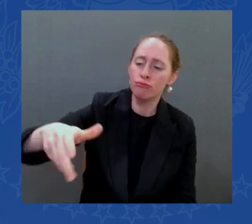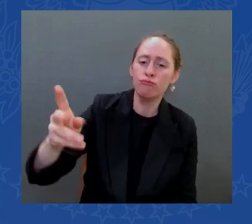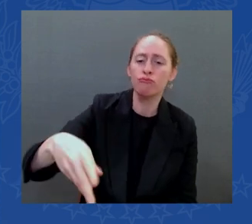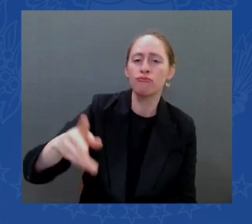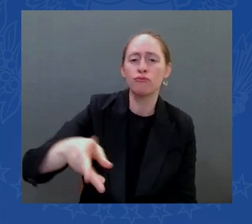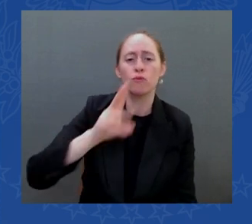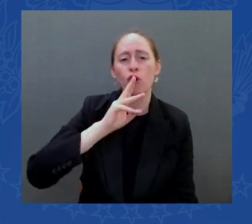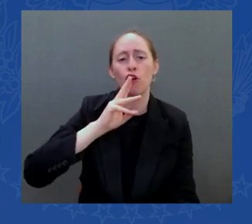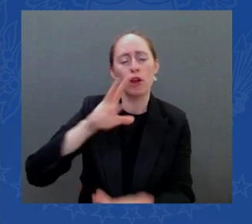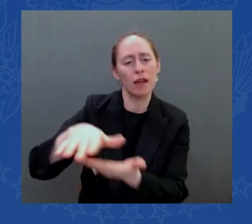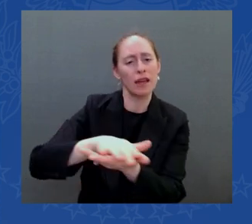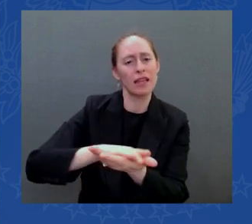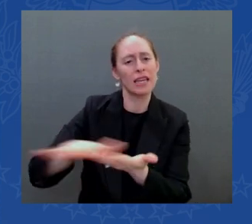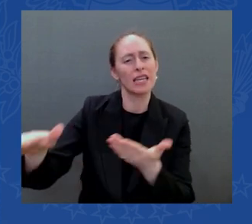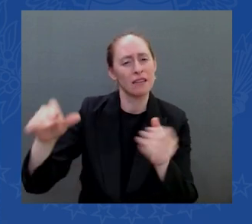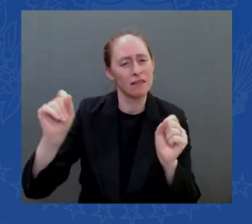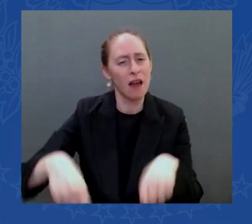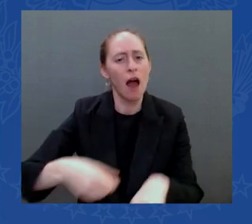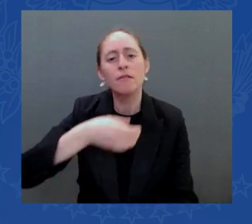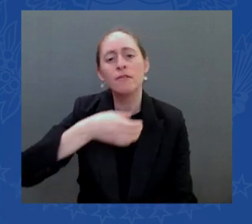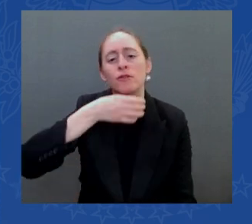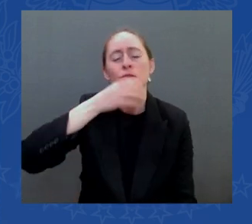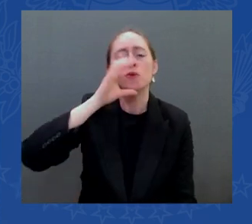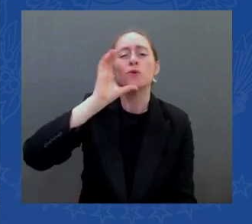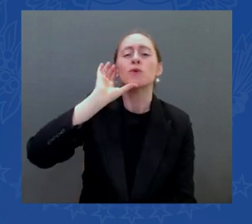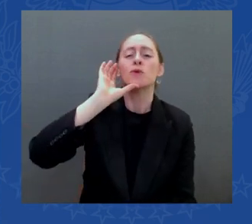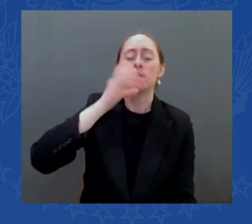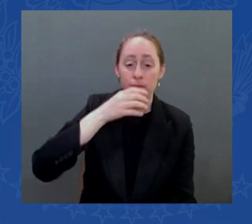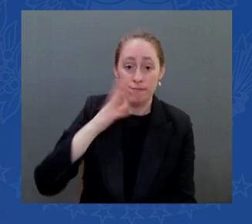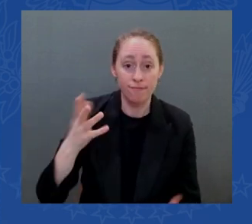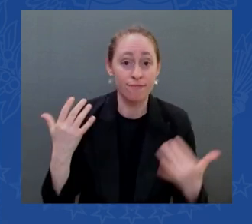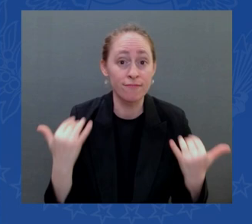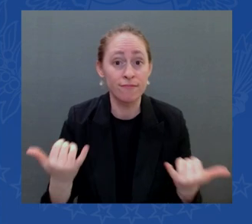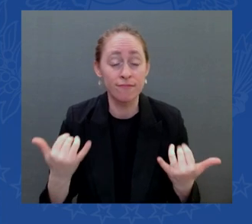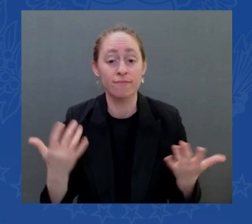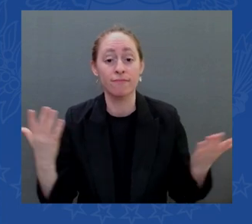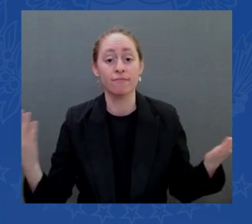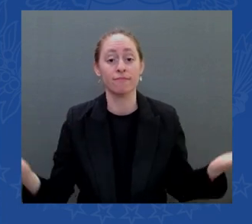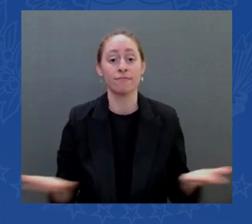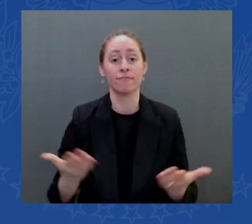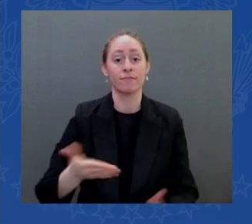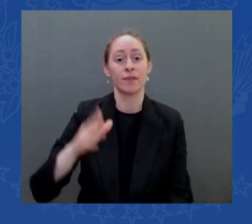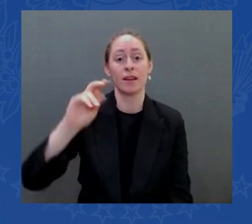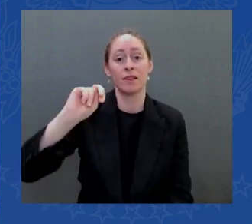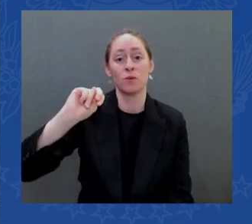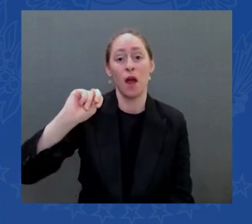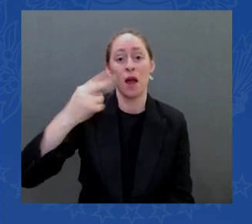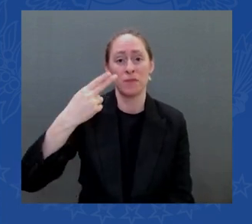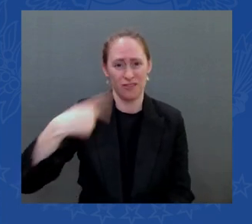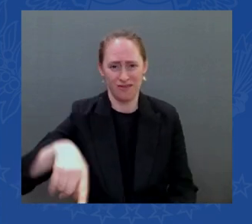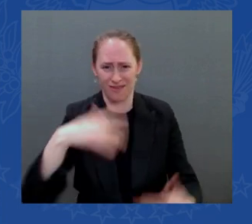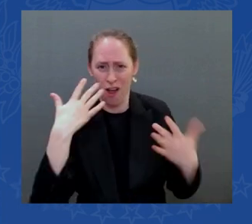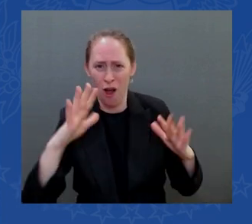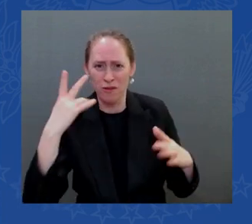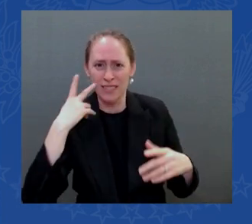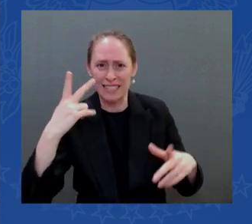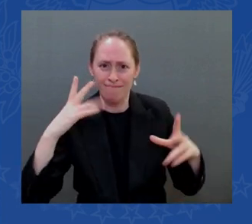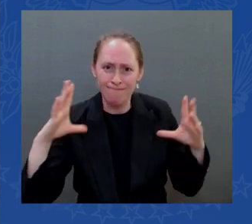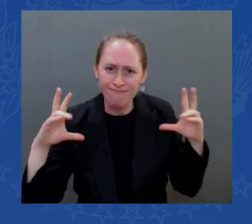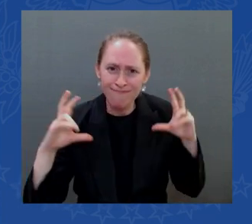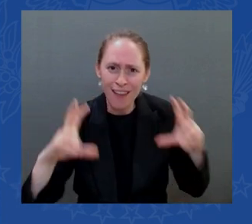seen 150 million being put into drinking water wastewater and storm sewer projects in this state as i speak